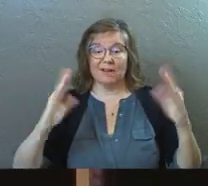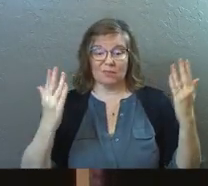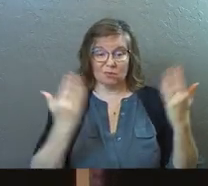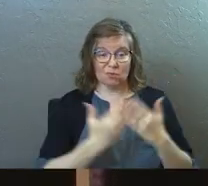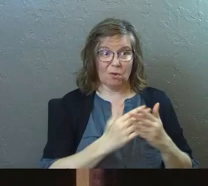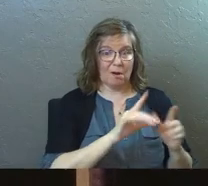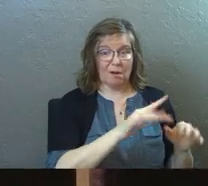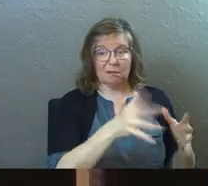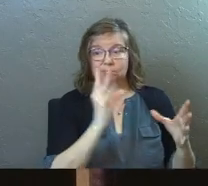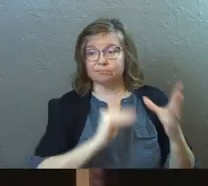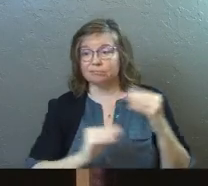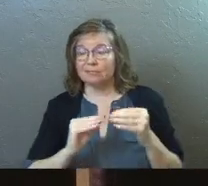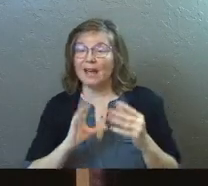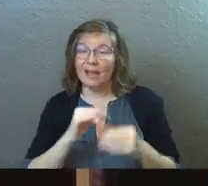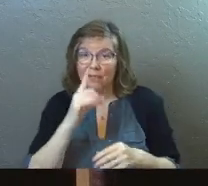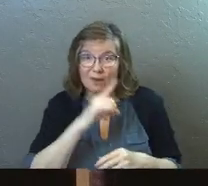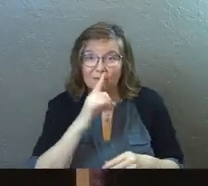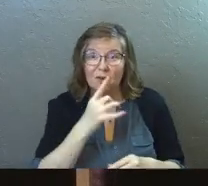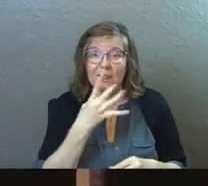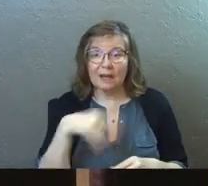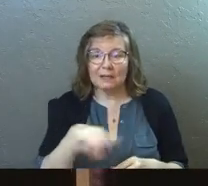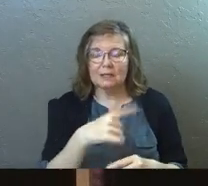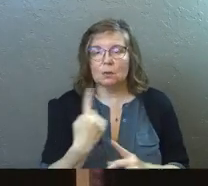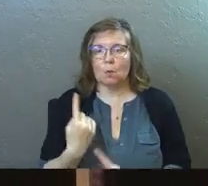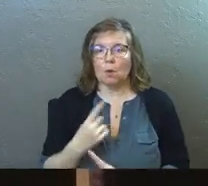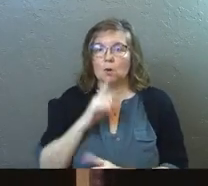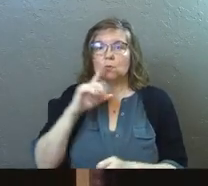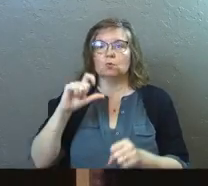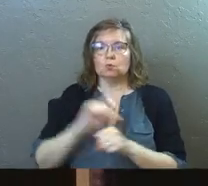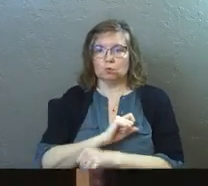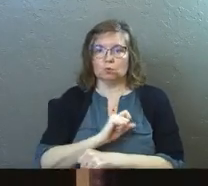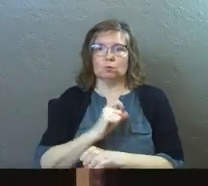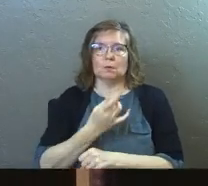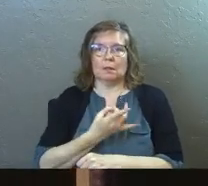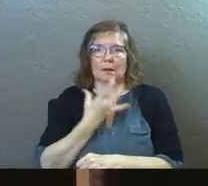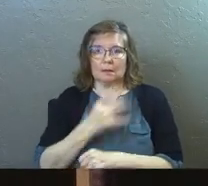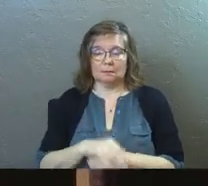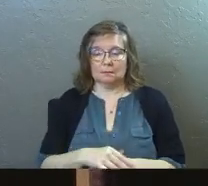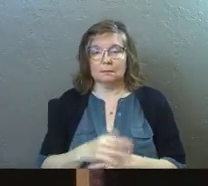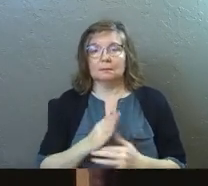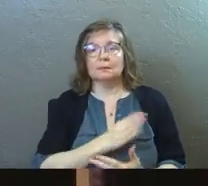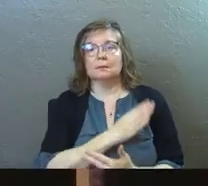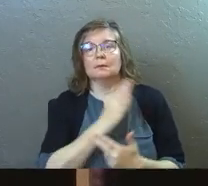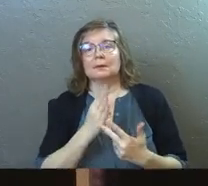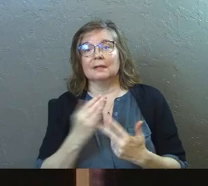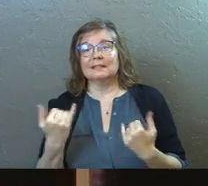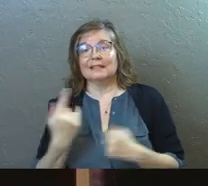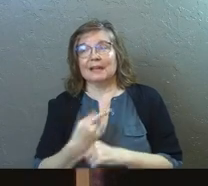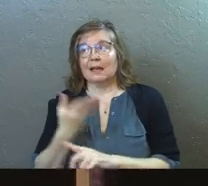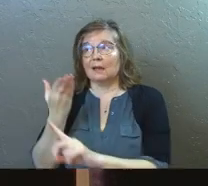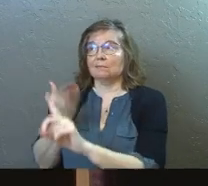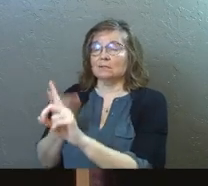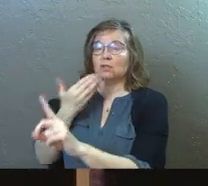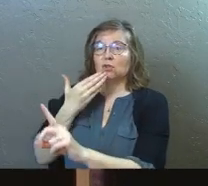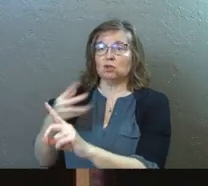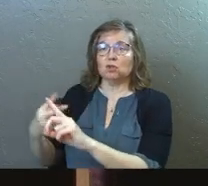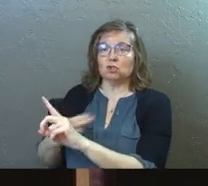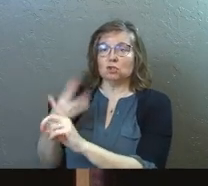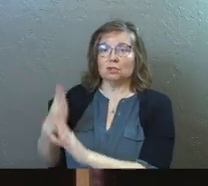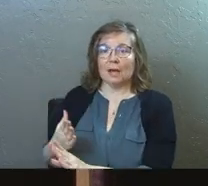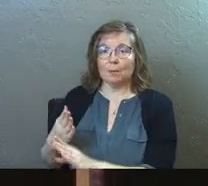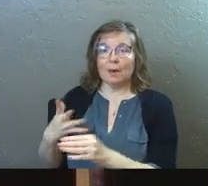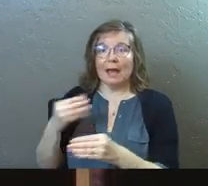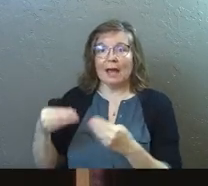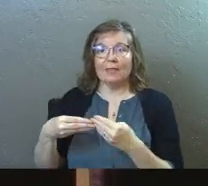darkness out there. And there are false lights out there. He's the one true light. Today, he's the good shepherd, and he's the